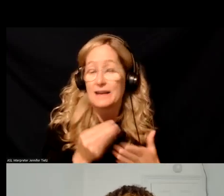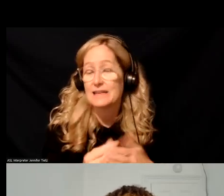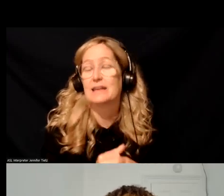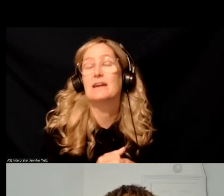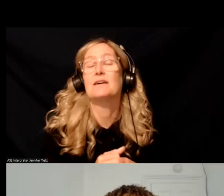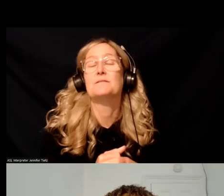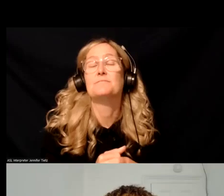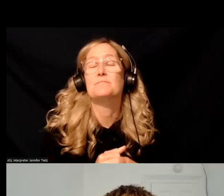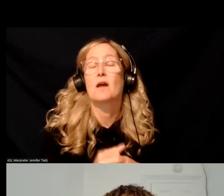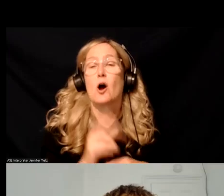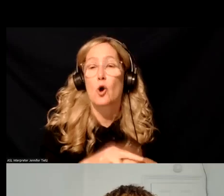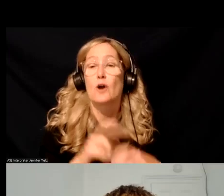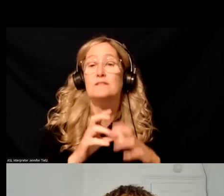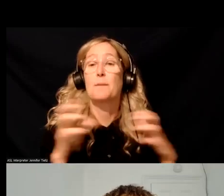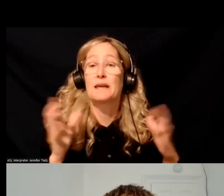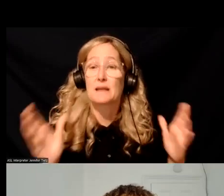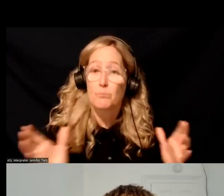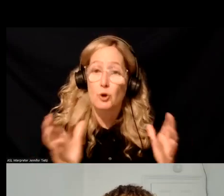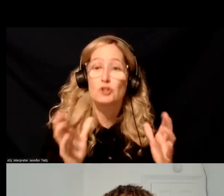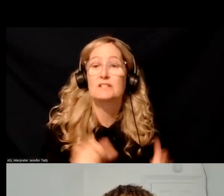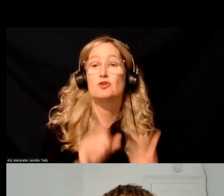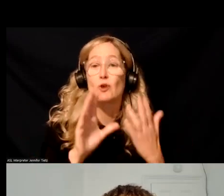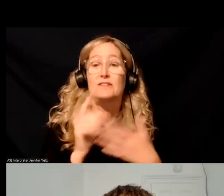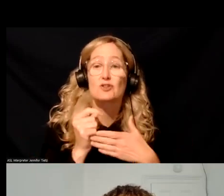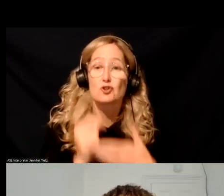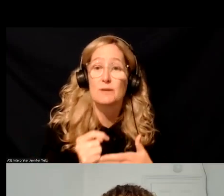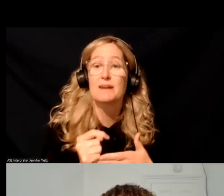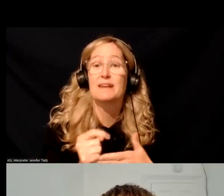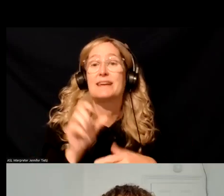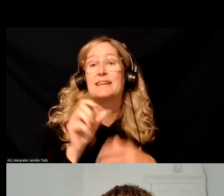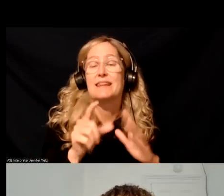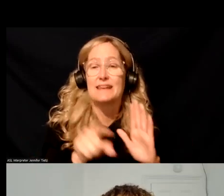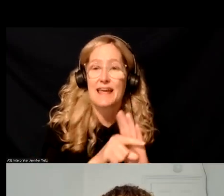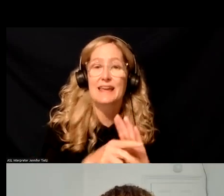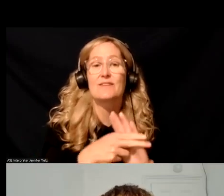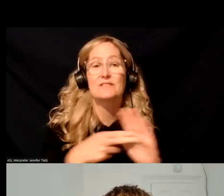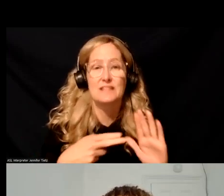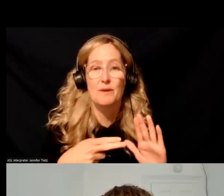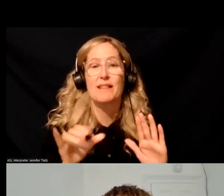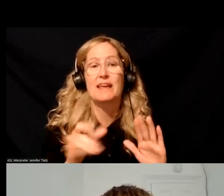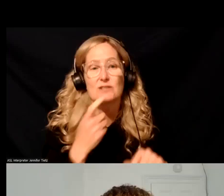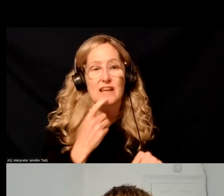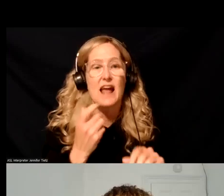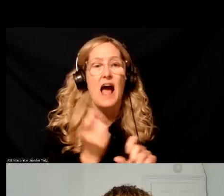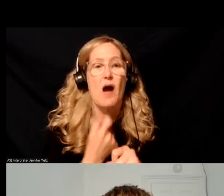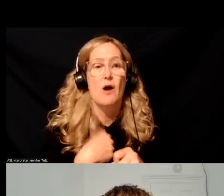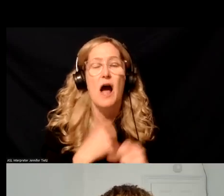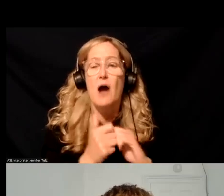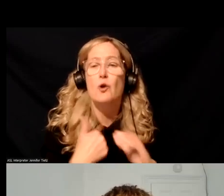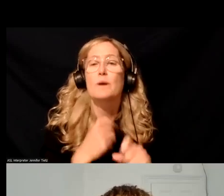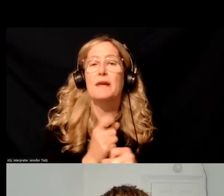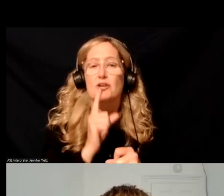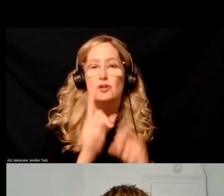of course, a big push is going to be to address treatment stigma, like you guys talked about, and how do we make sure that people know about